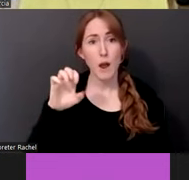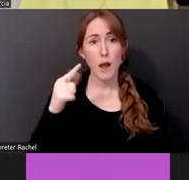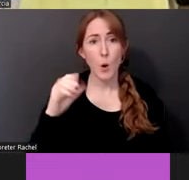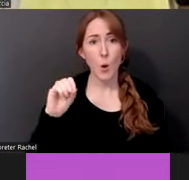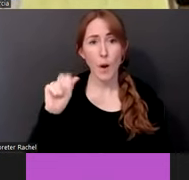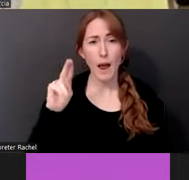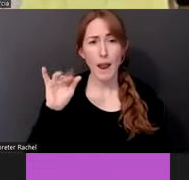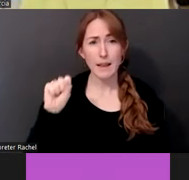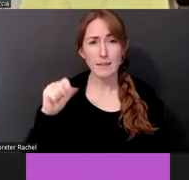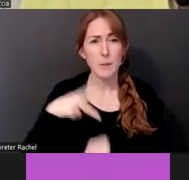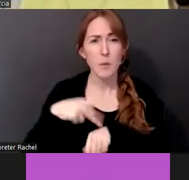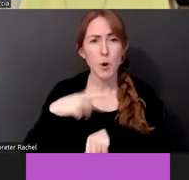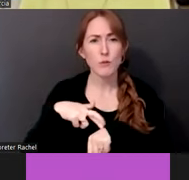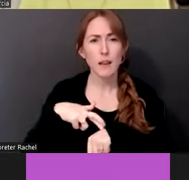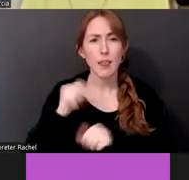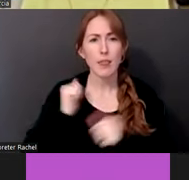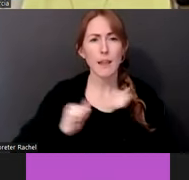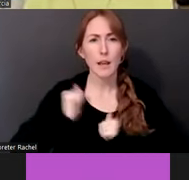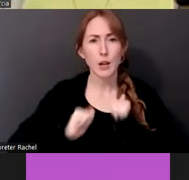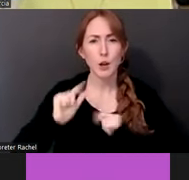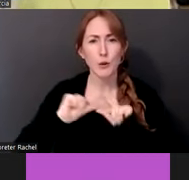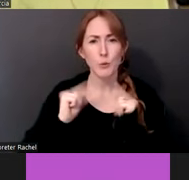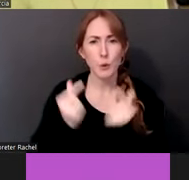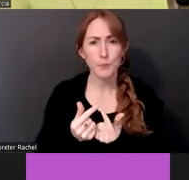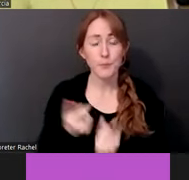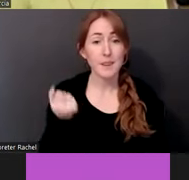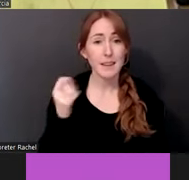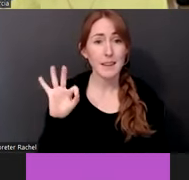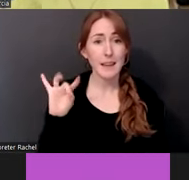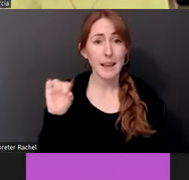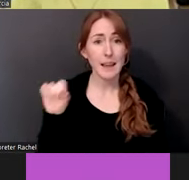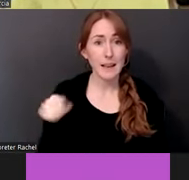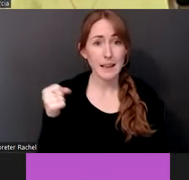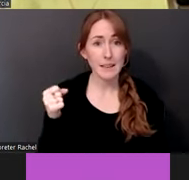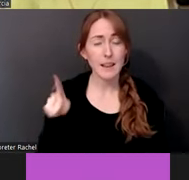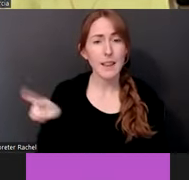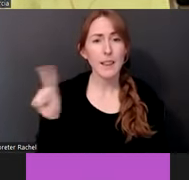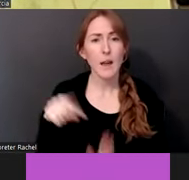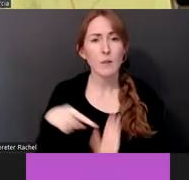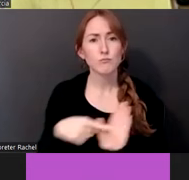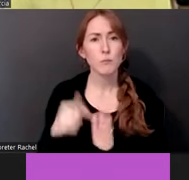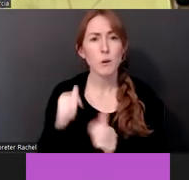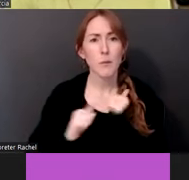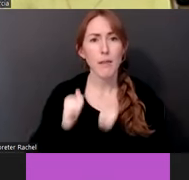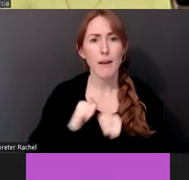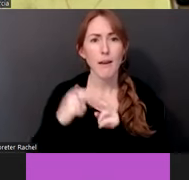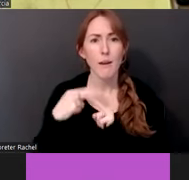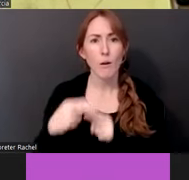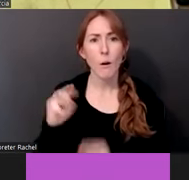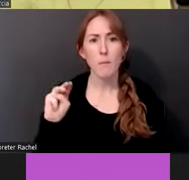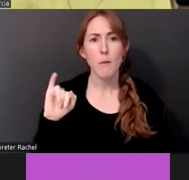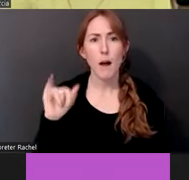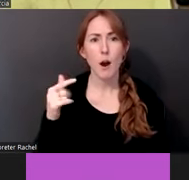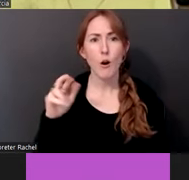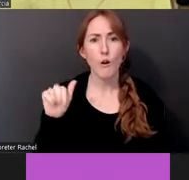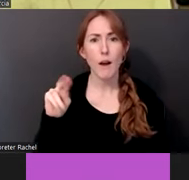And way back in the mid eighties, they did a play called Migrants. And, um, it was in the